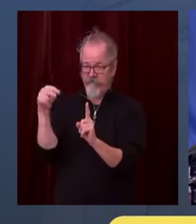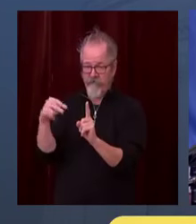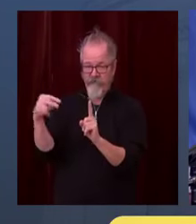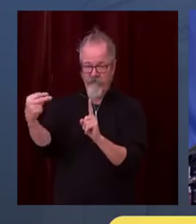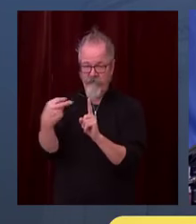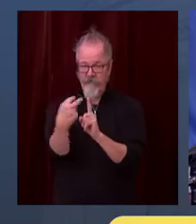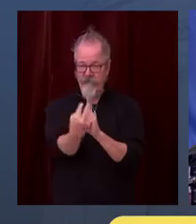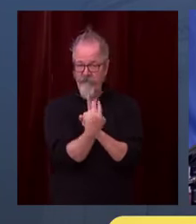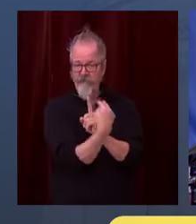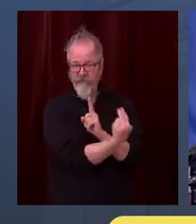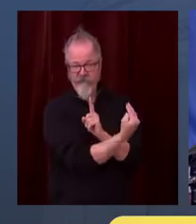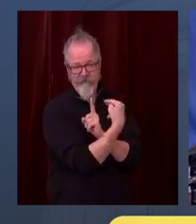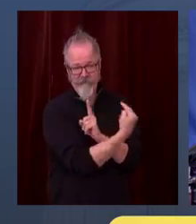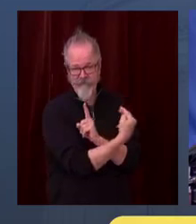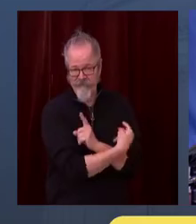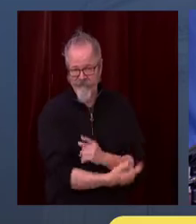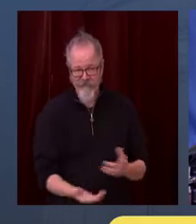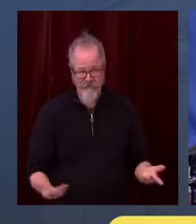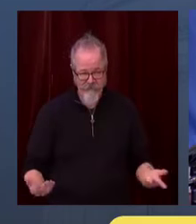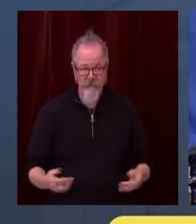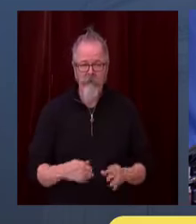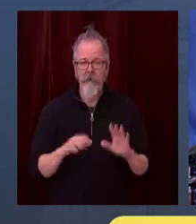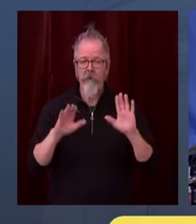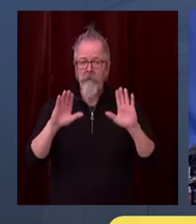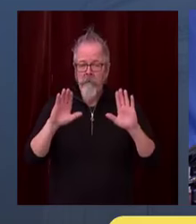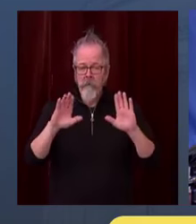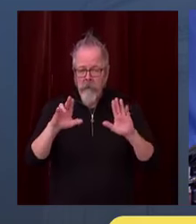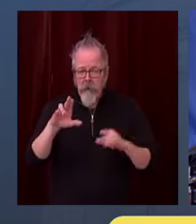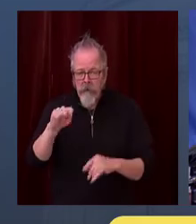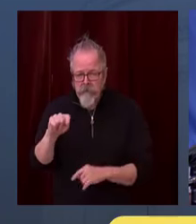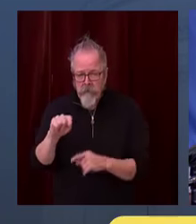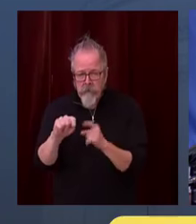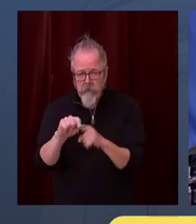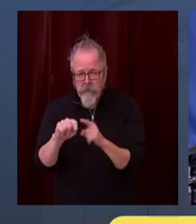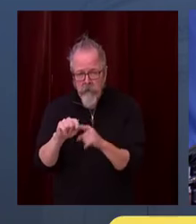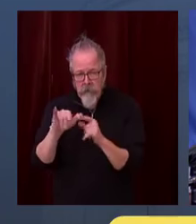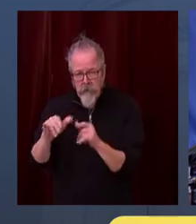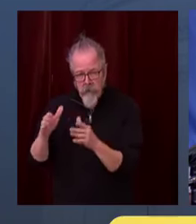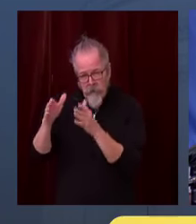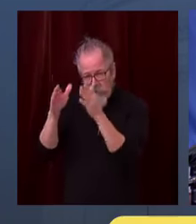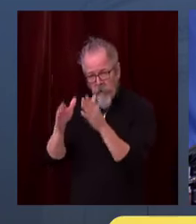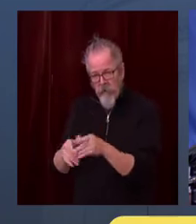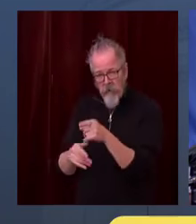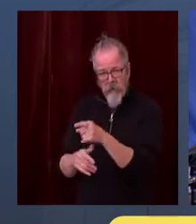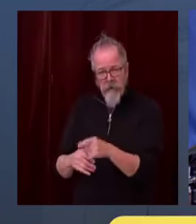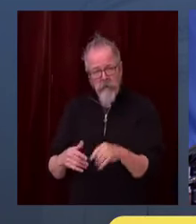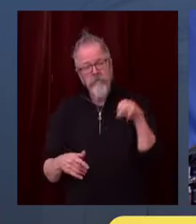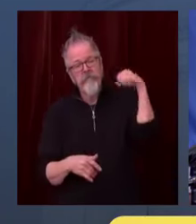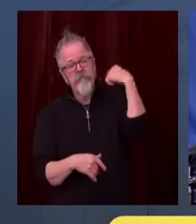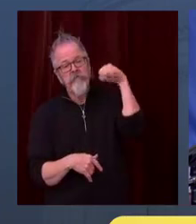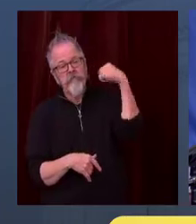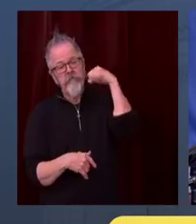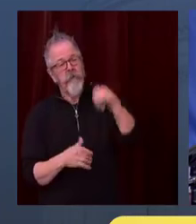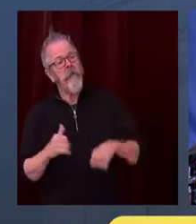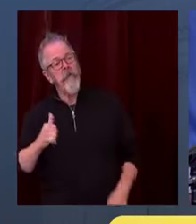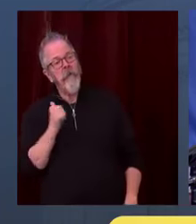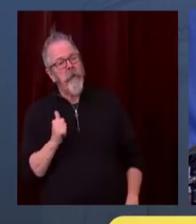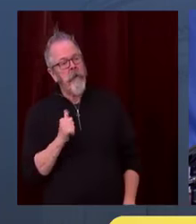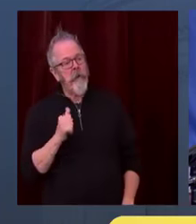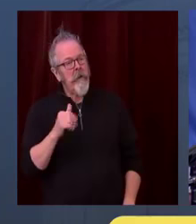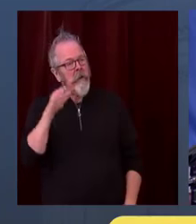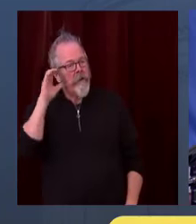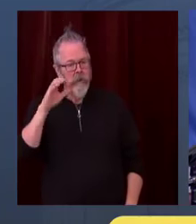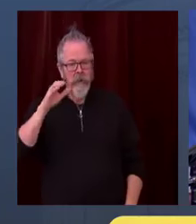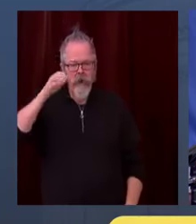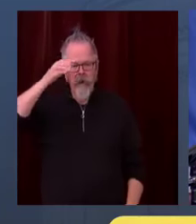complying with common sense and healthy behavior shouldn't reduce our